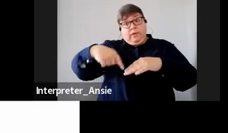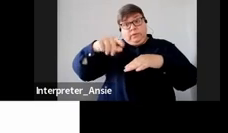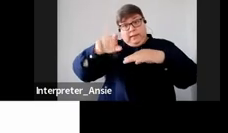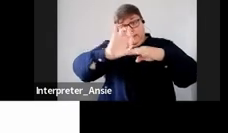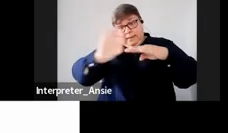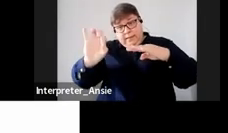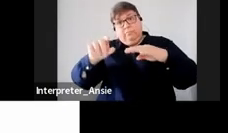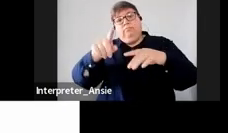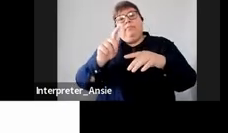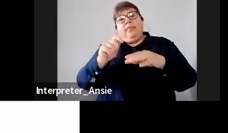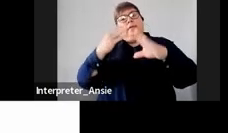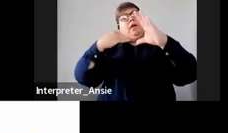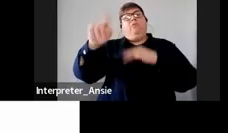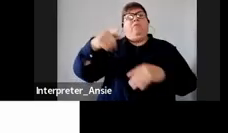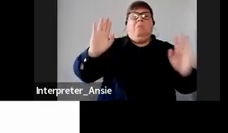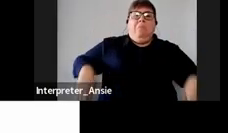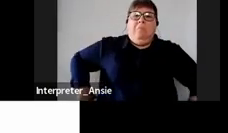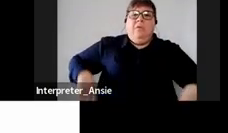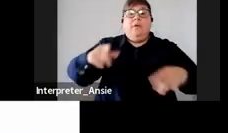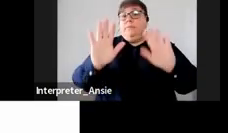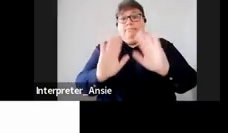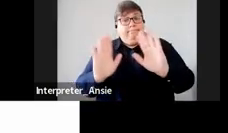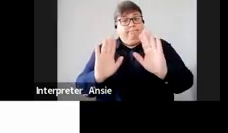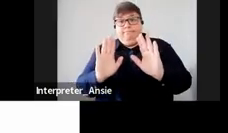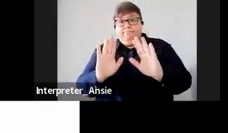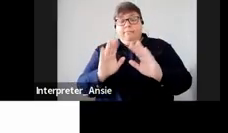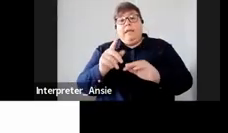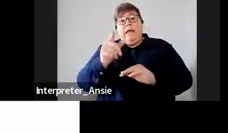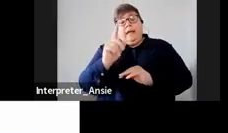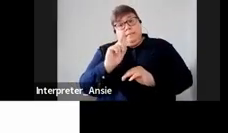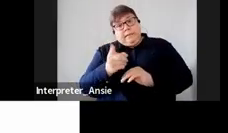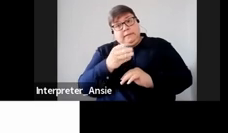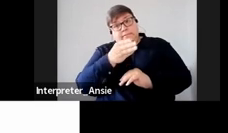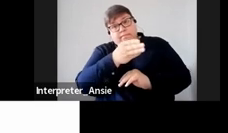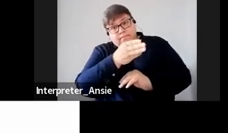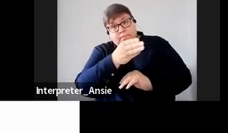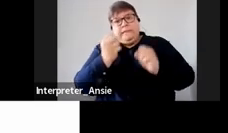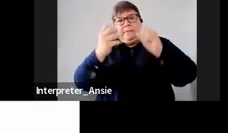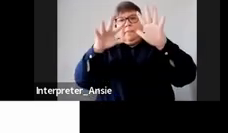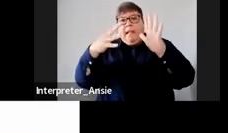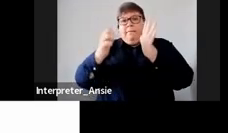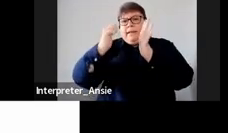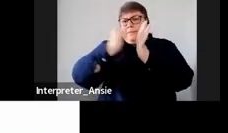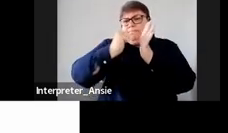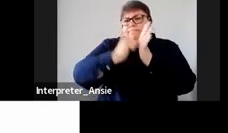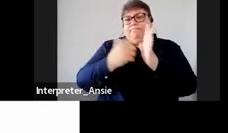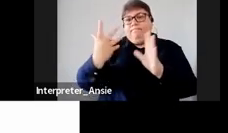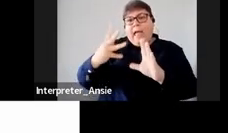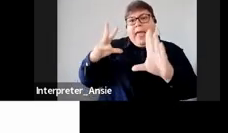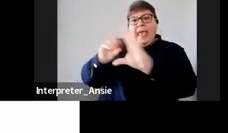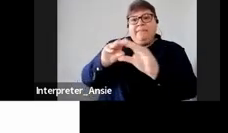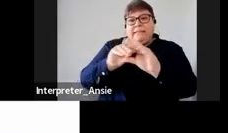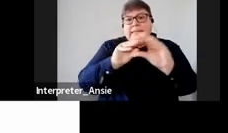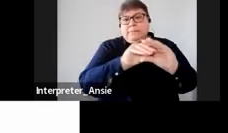but what you need to know is that some people are having certain deductions you have investments like our local